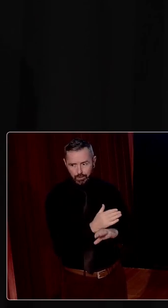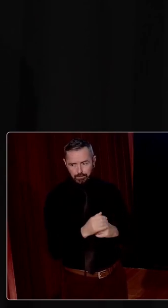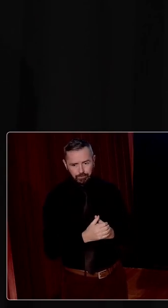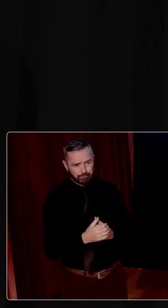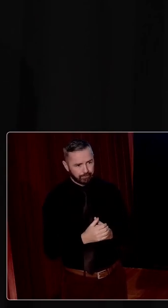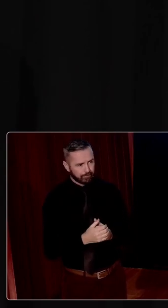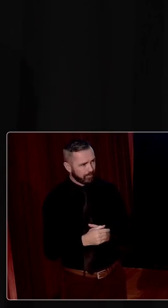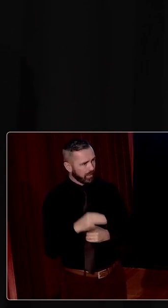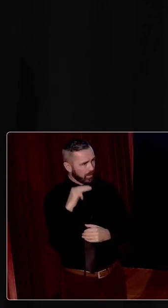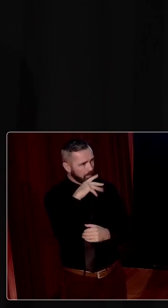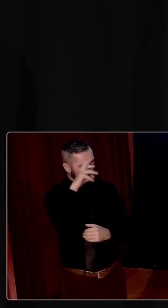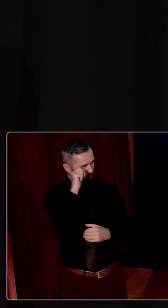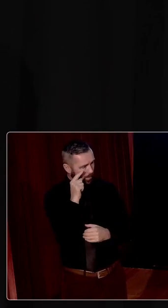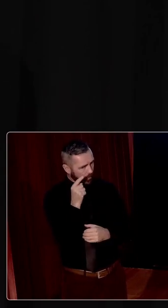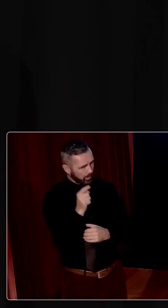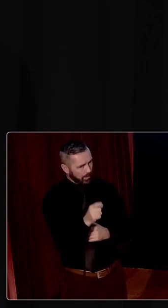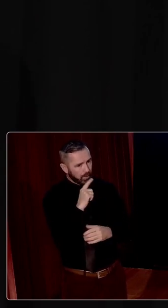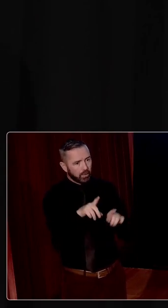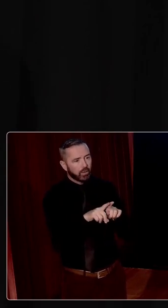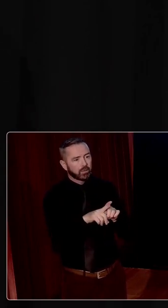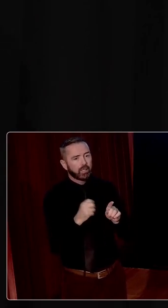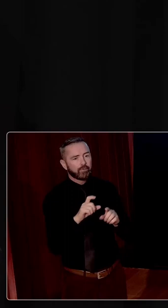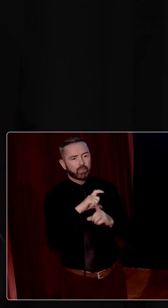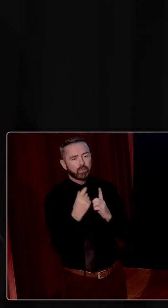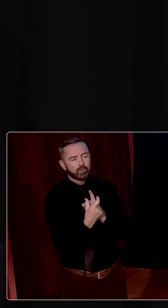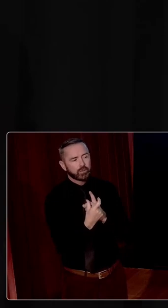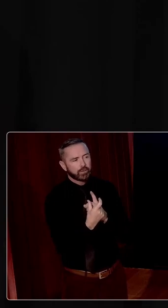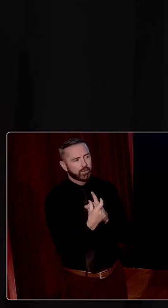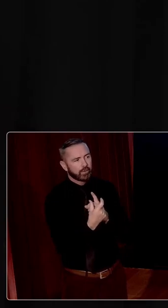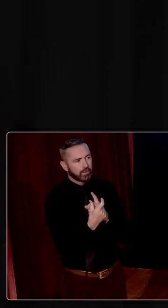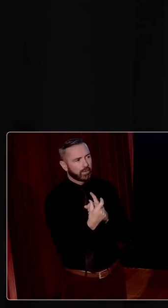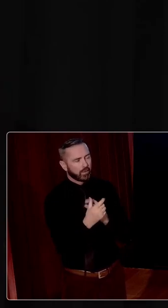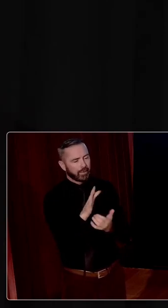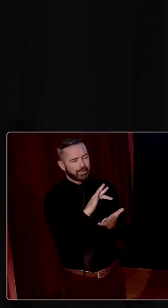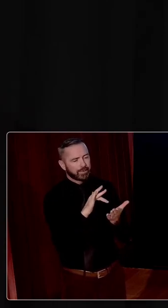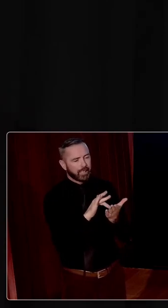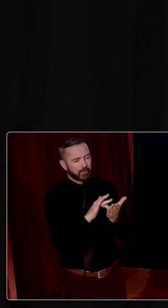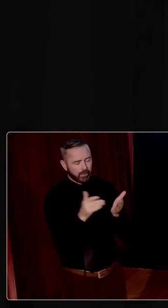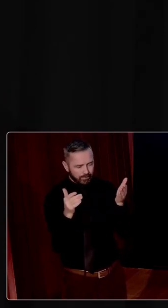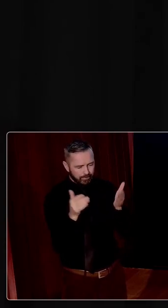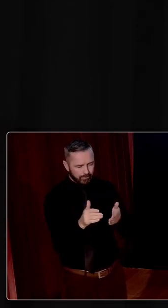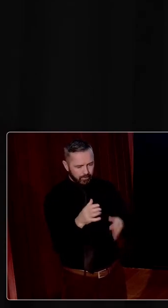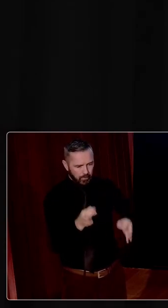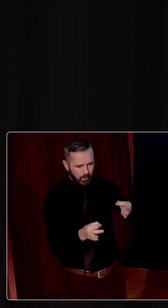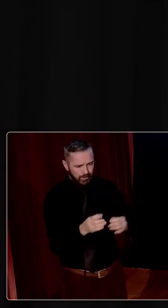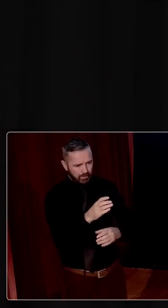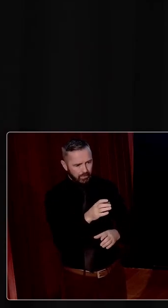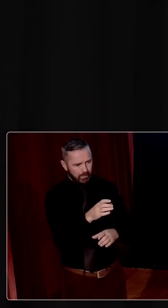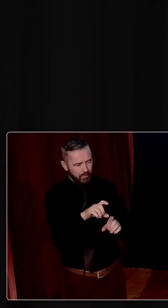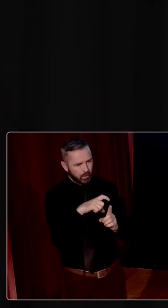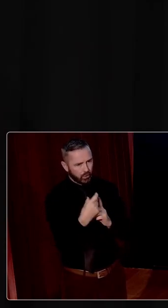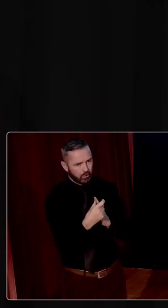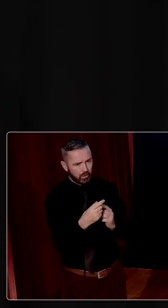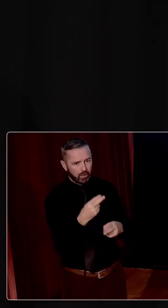So it's important to remember that. But there is also that culture, which is a very centralized political culture that comes out of the civil war as